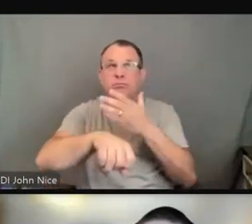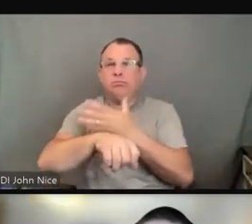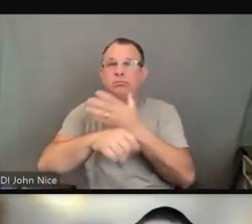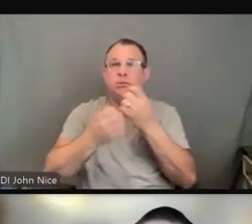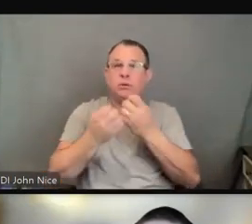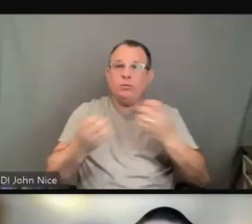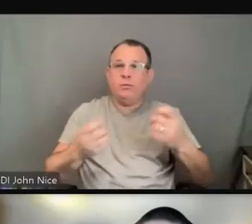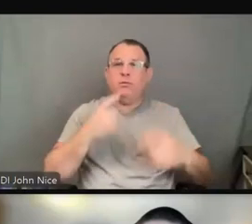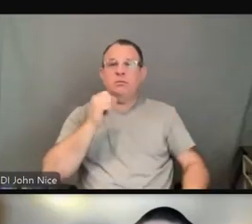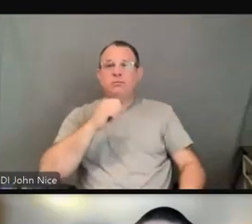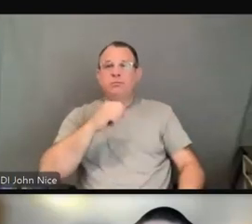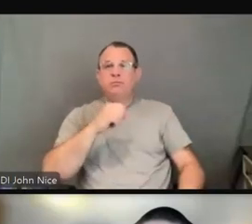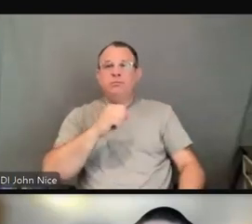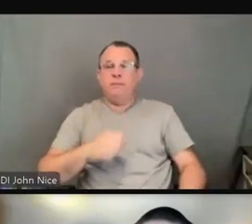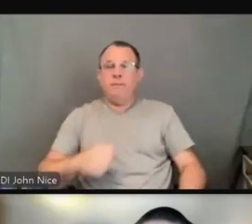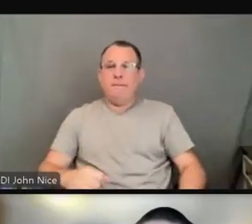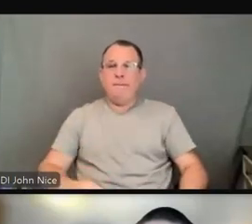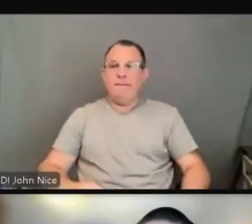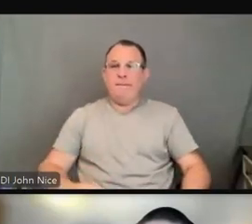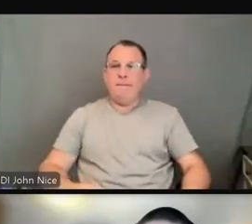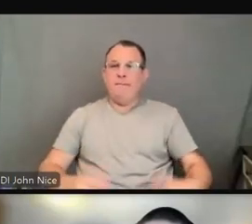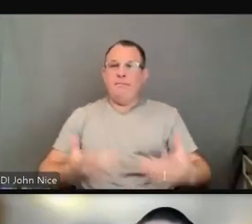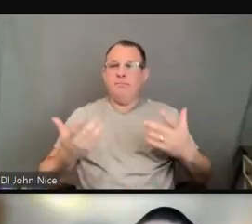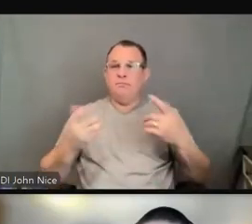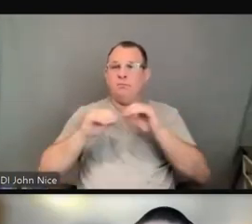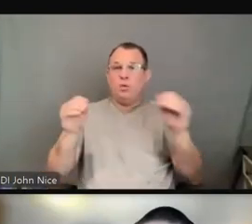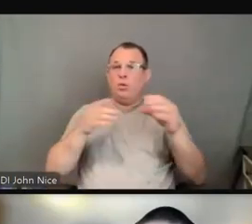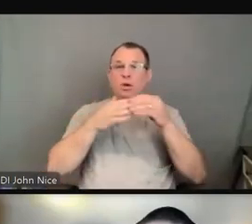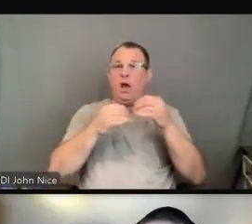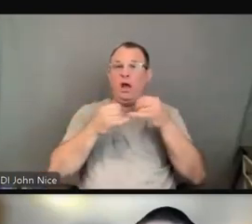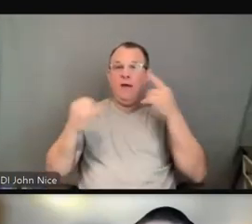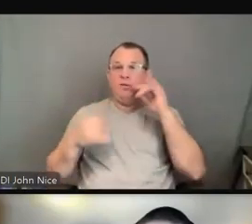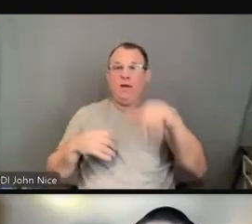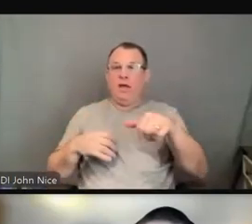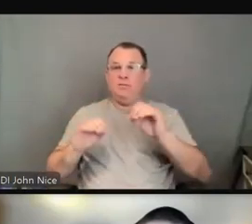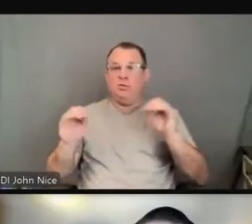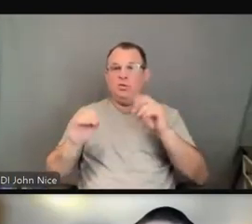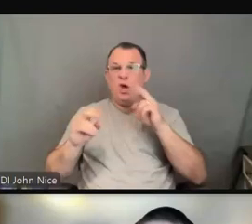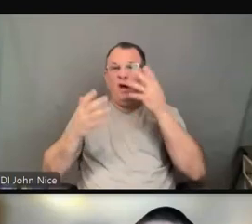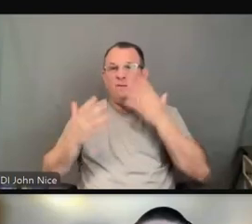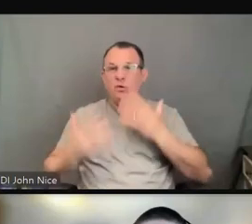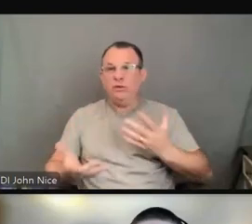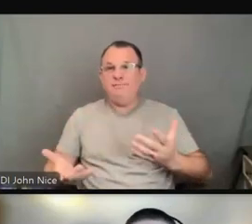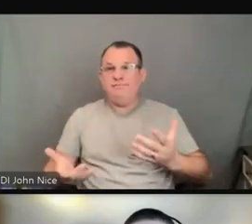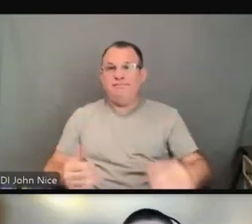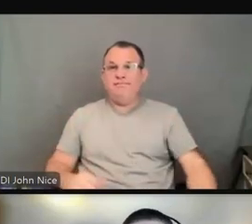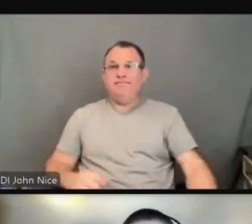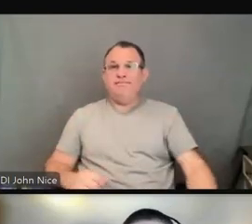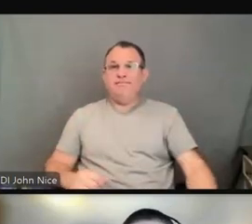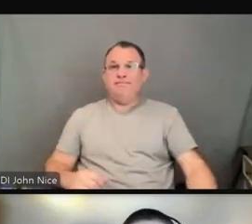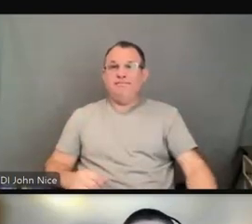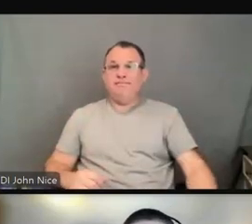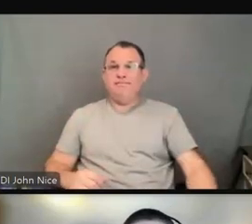There are no guidelines on that at all in the regulations, unfortunately. So I